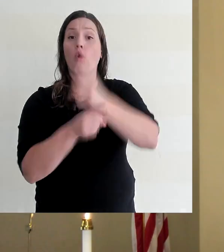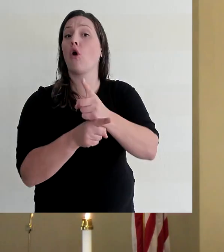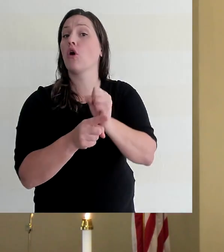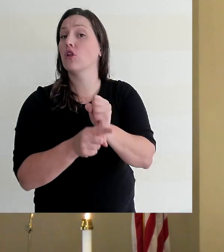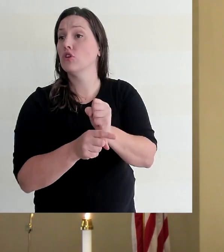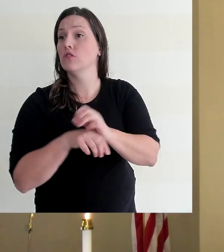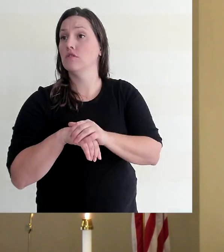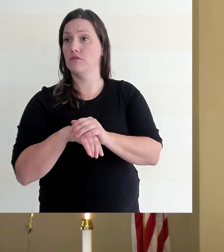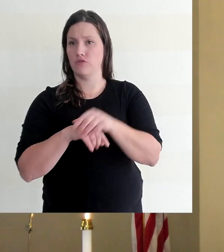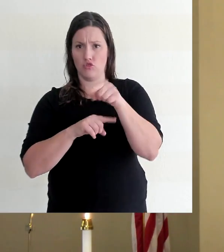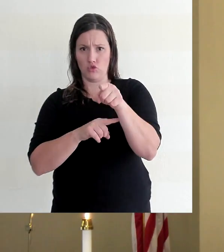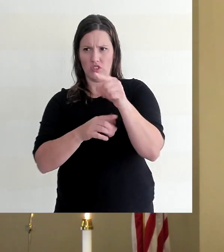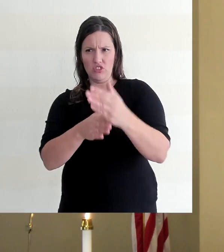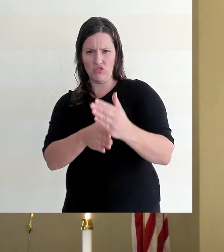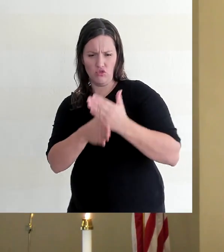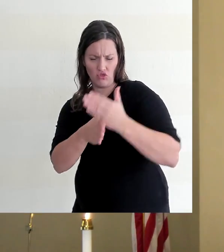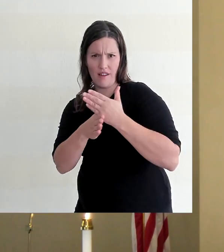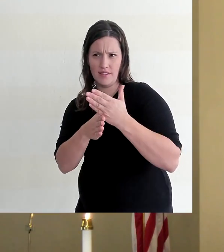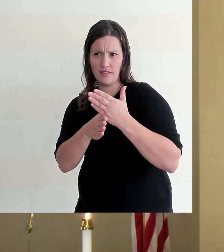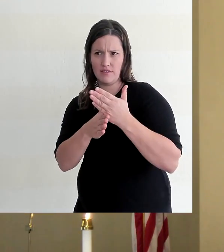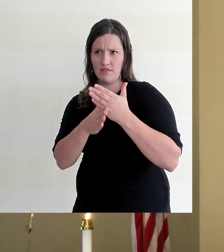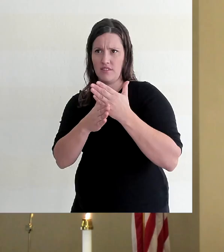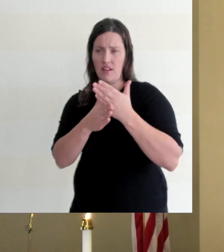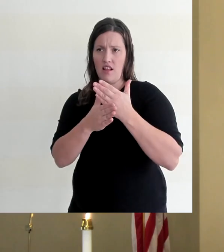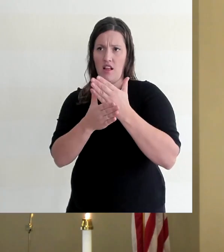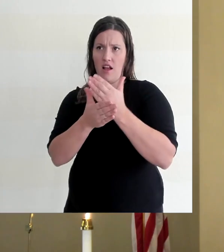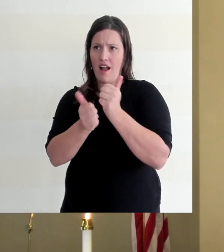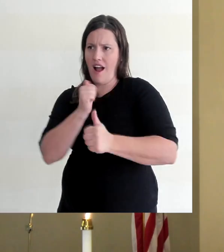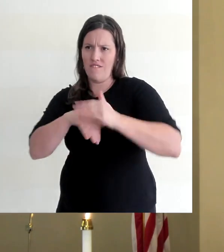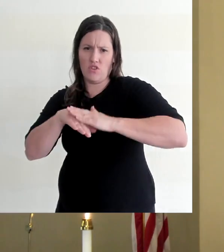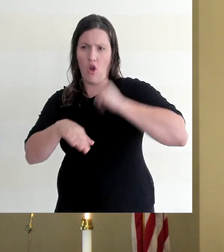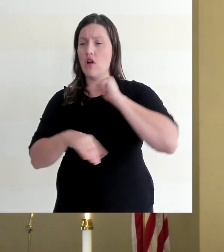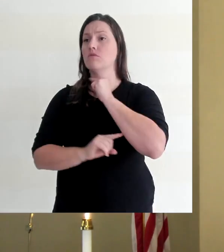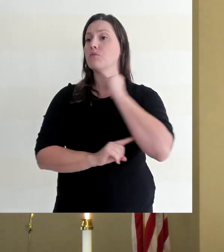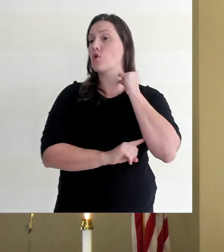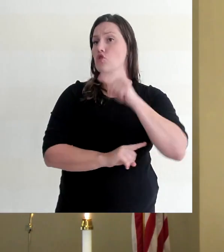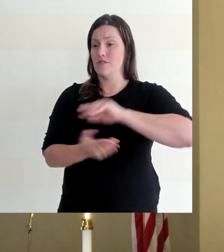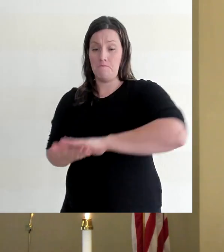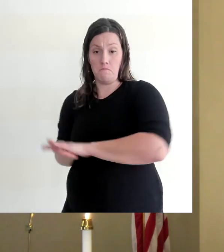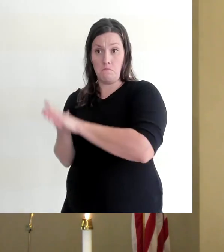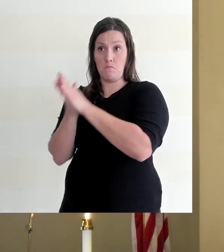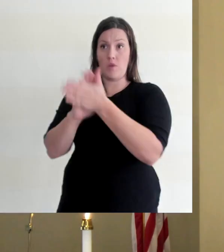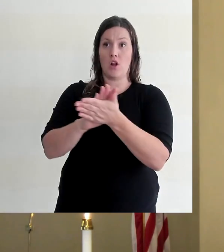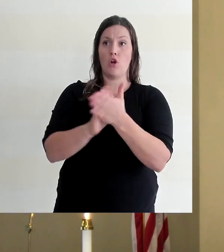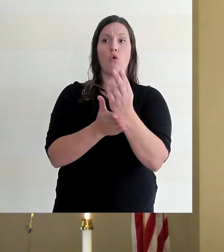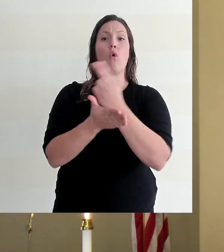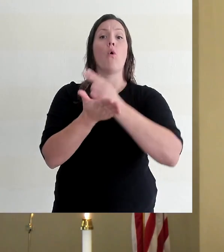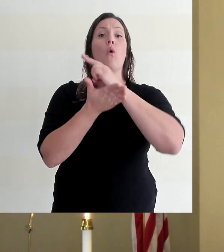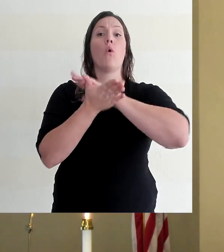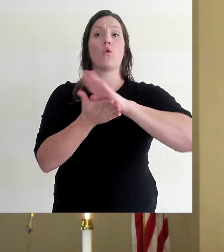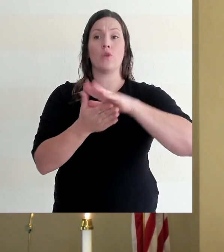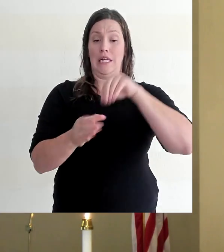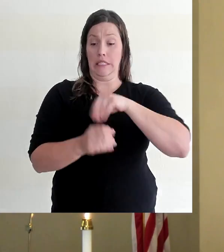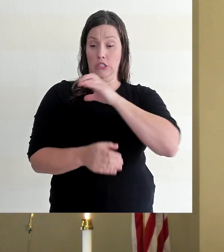calling as a priest. We learn that you are made holy in